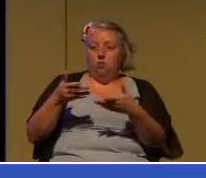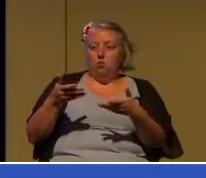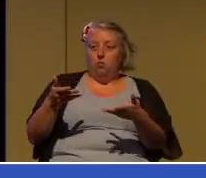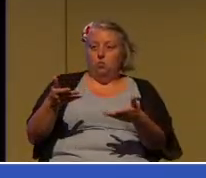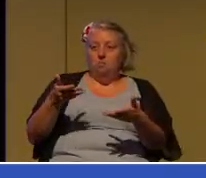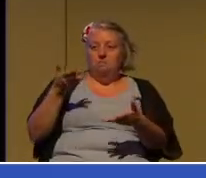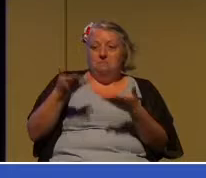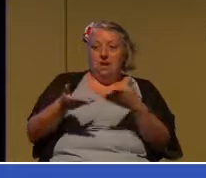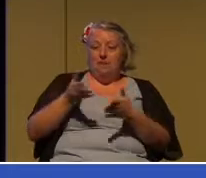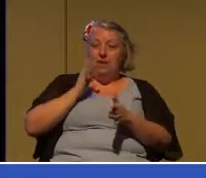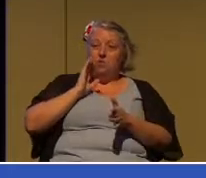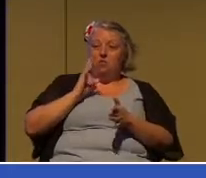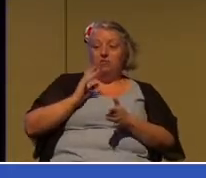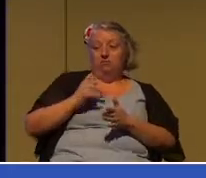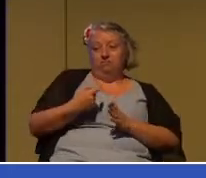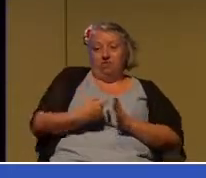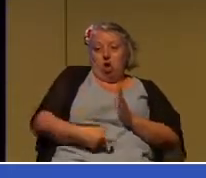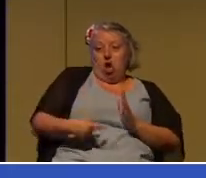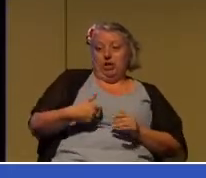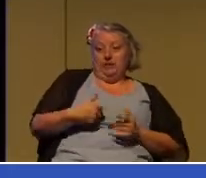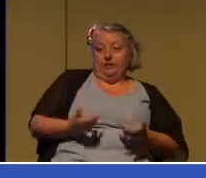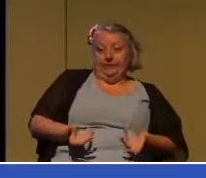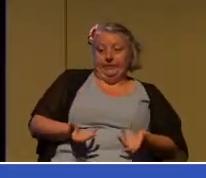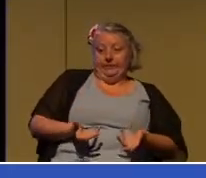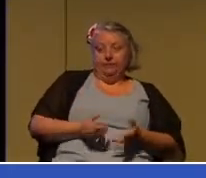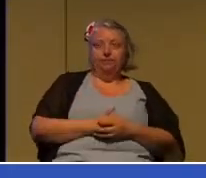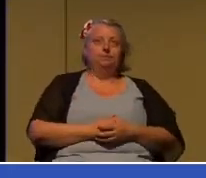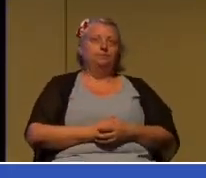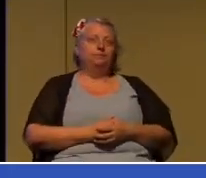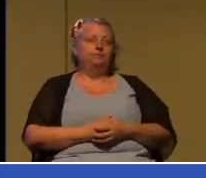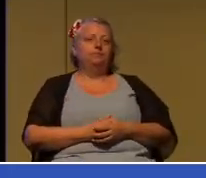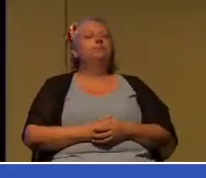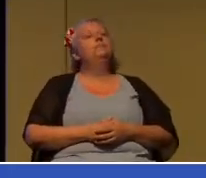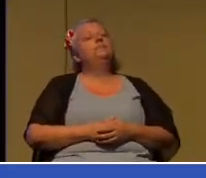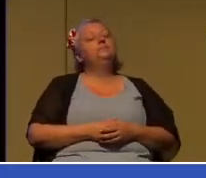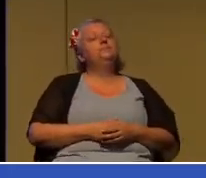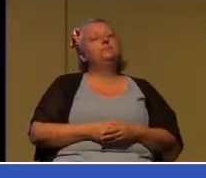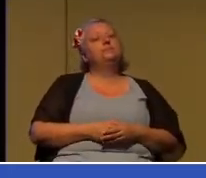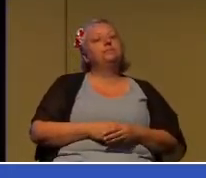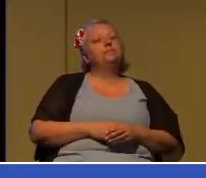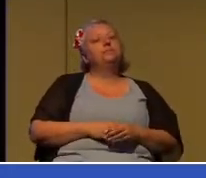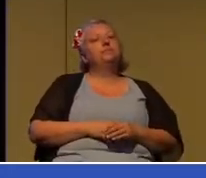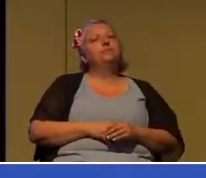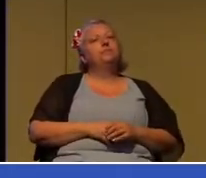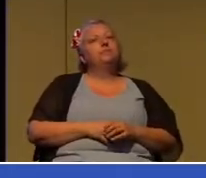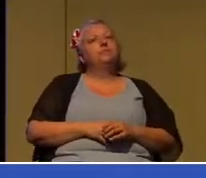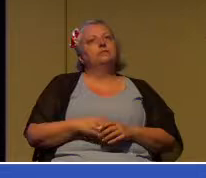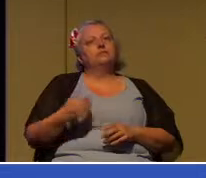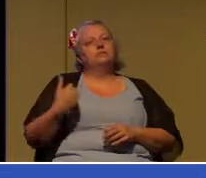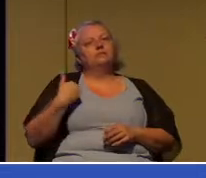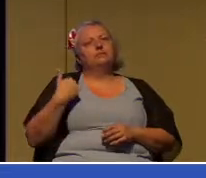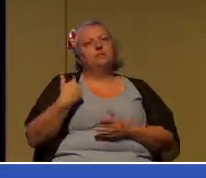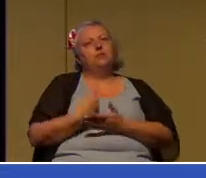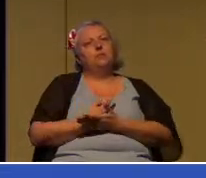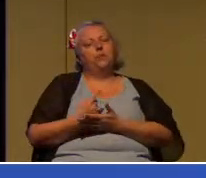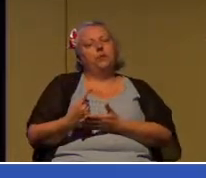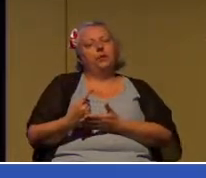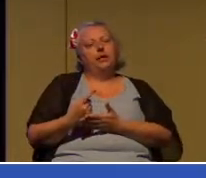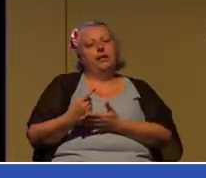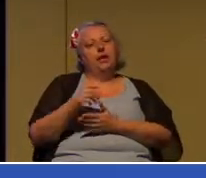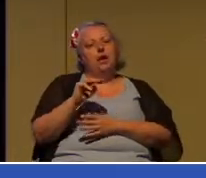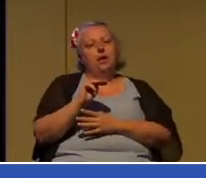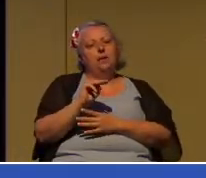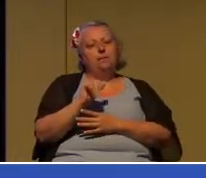cost me. Read a piece just this past week by Matt Chandler. He is a well-known evangelical